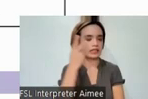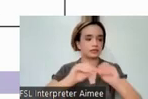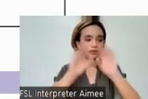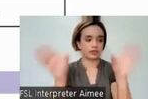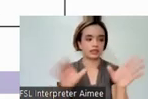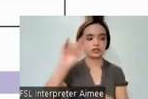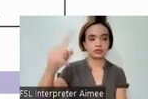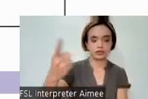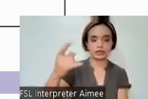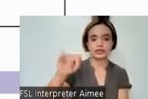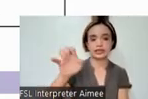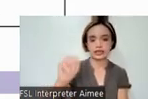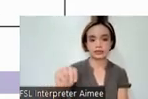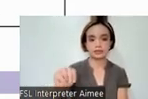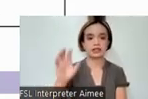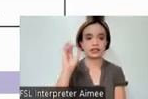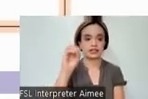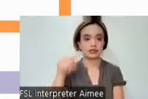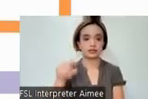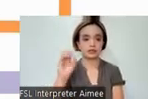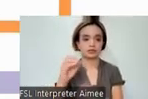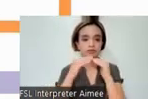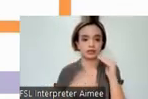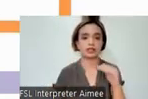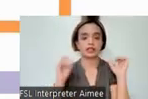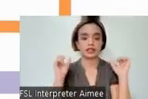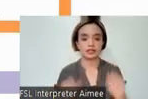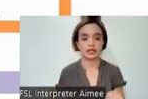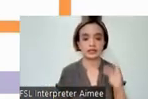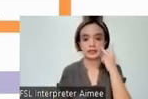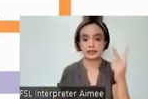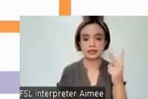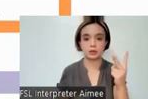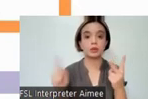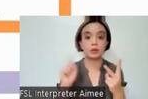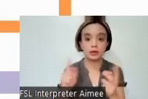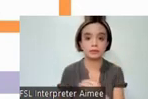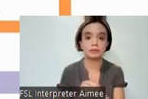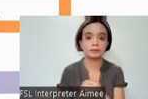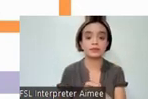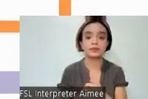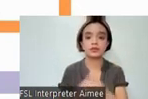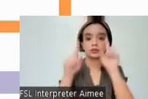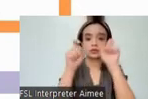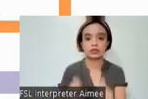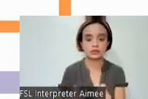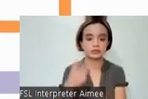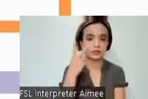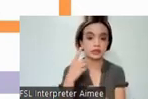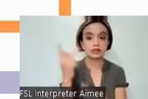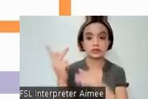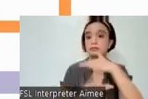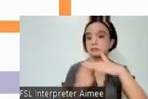has a p-value less than 0.1. We can also confirm this in the TUKI's post-hoc test where we see that the kindergarten